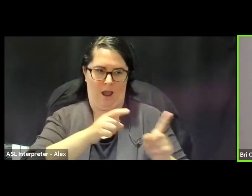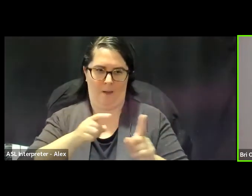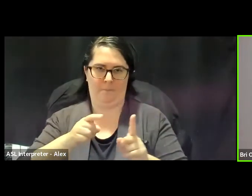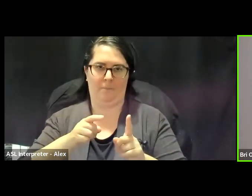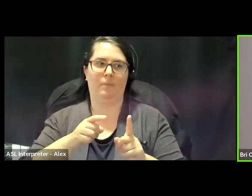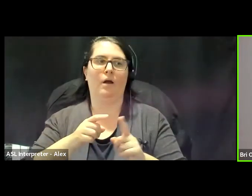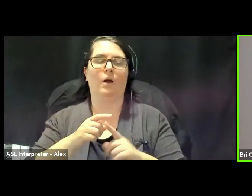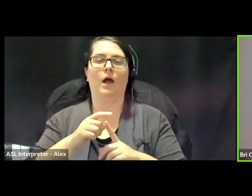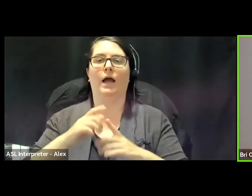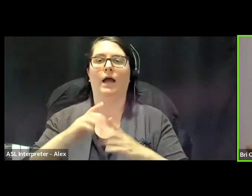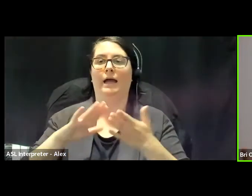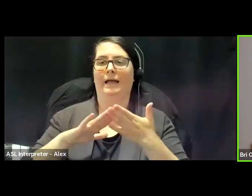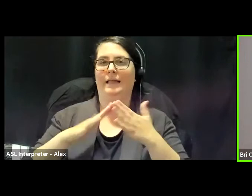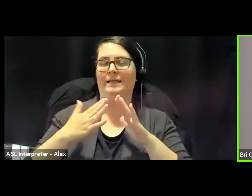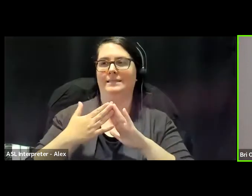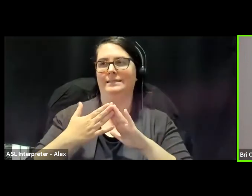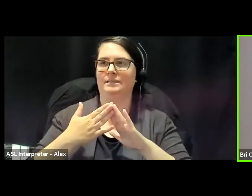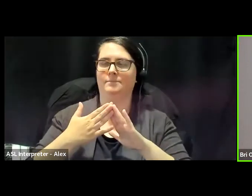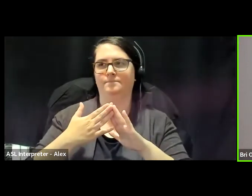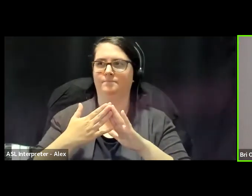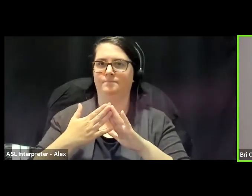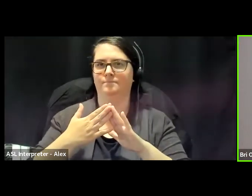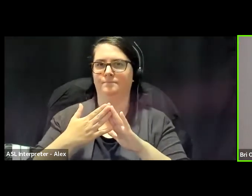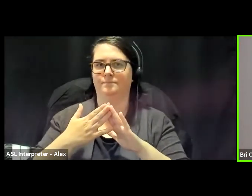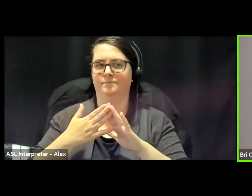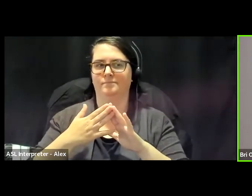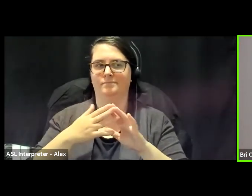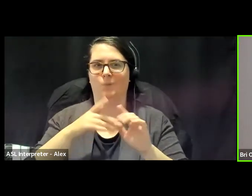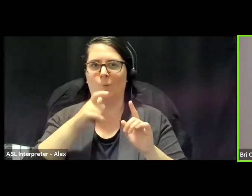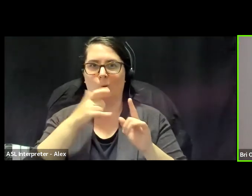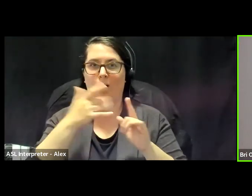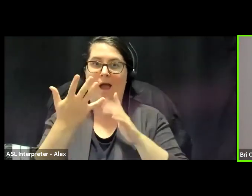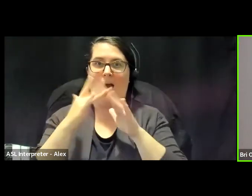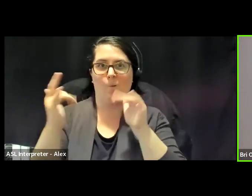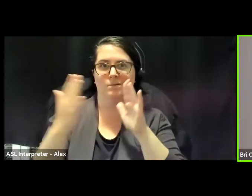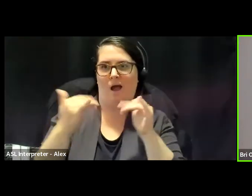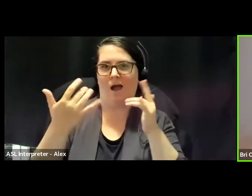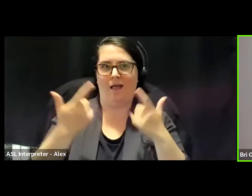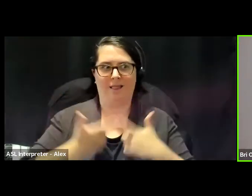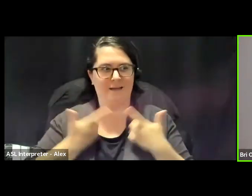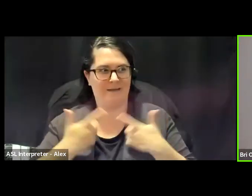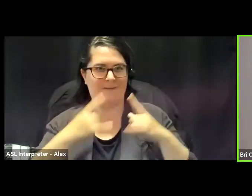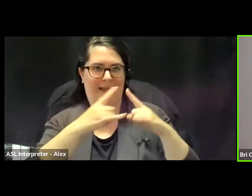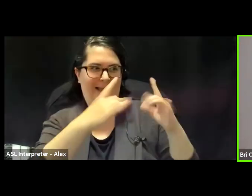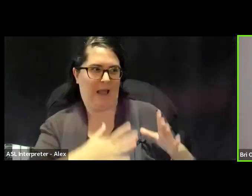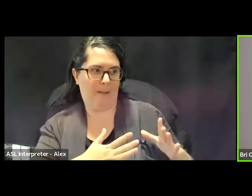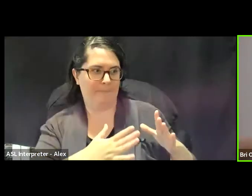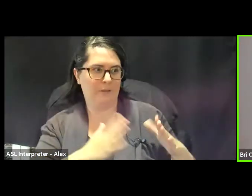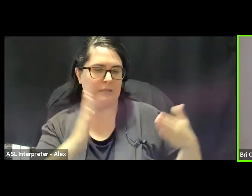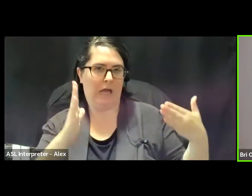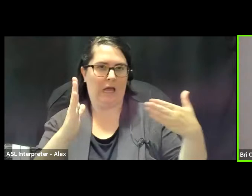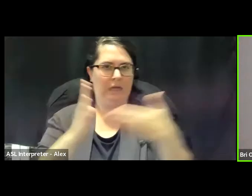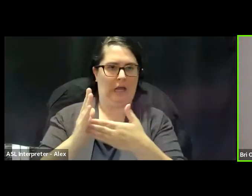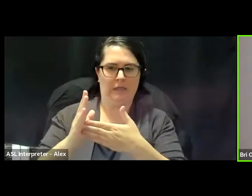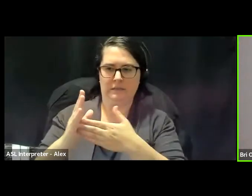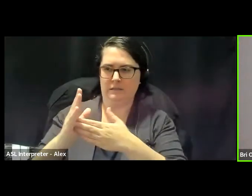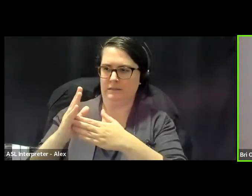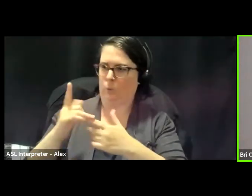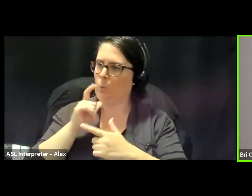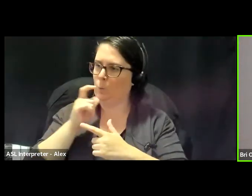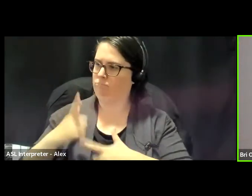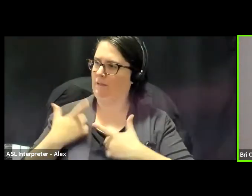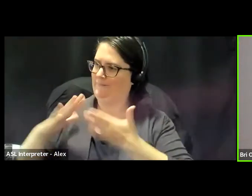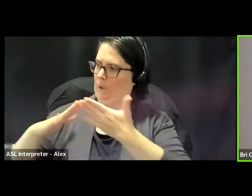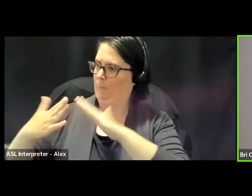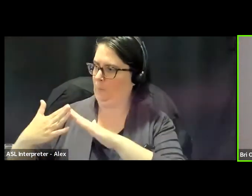pits, the campers or people living outside, against the people in the community. And, you know, we